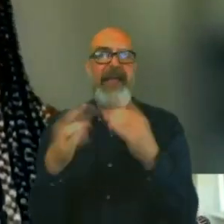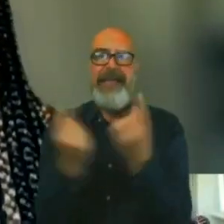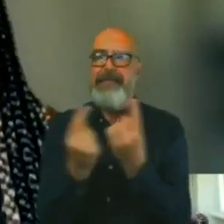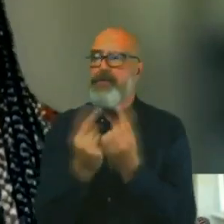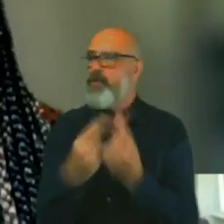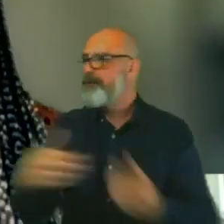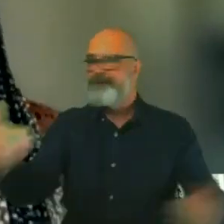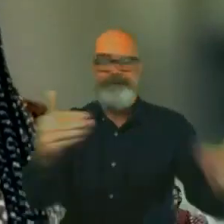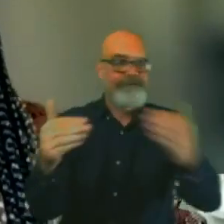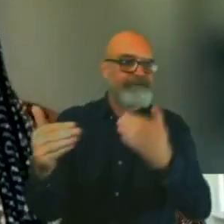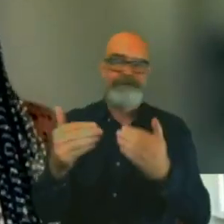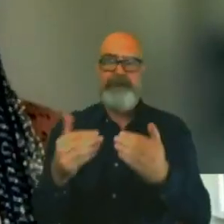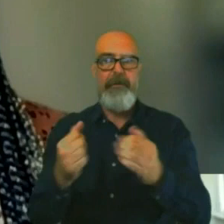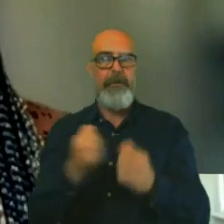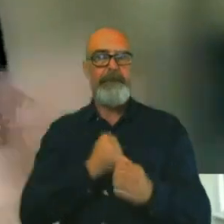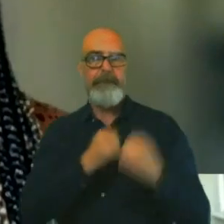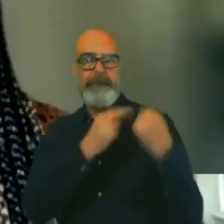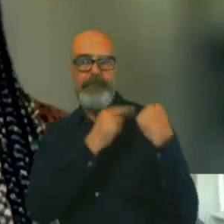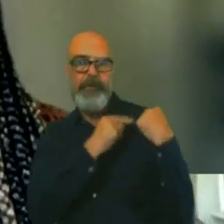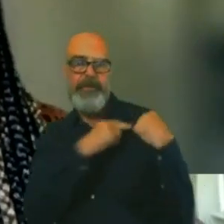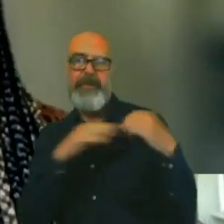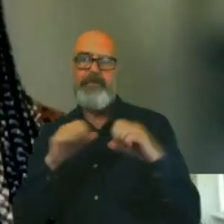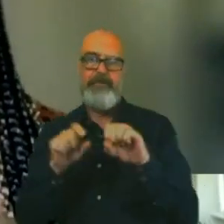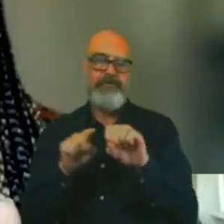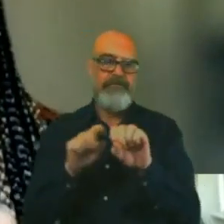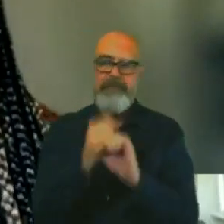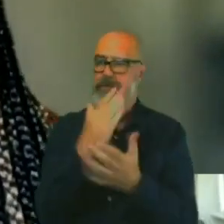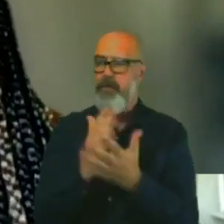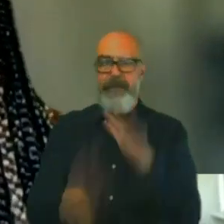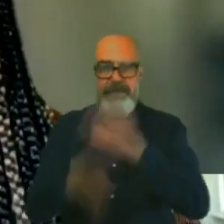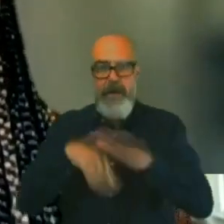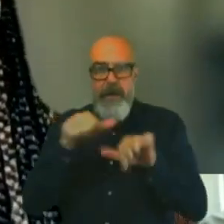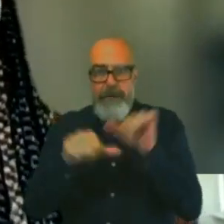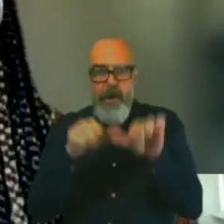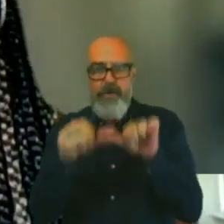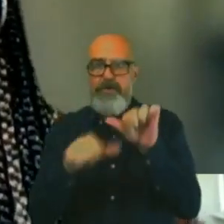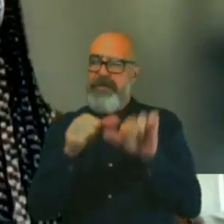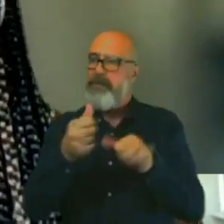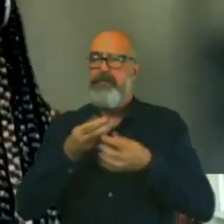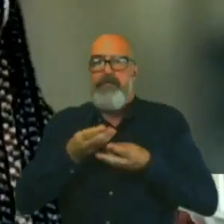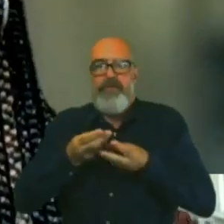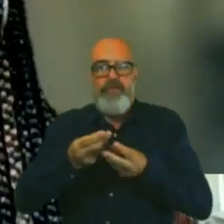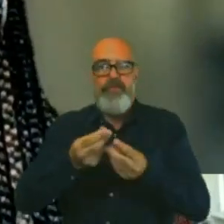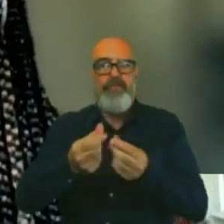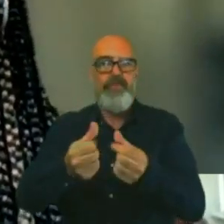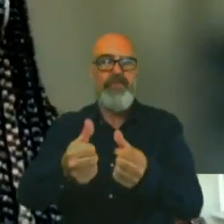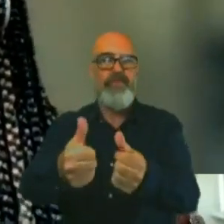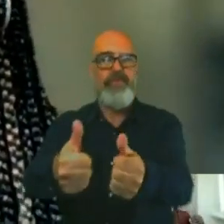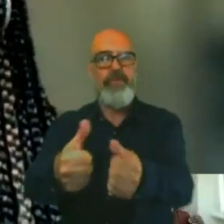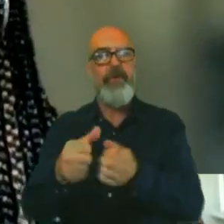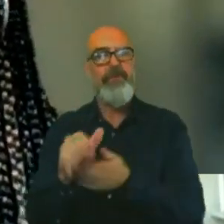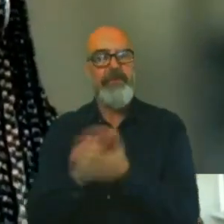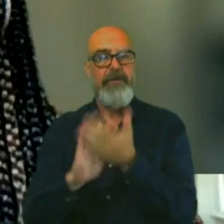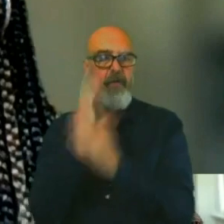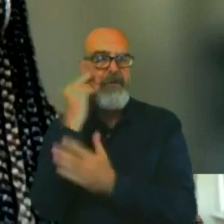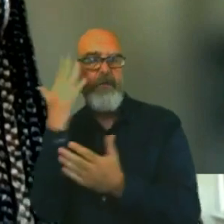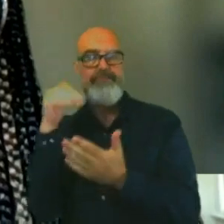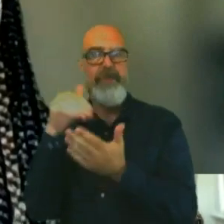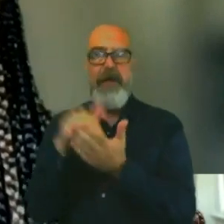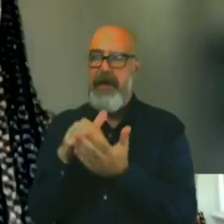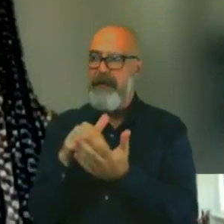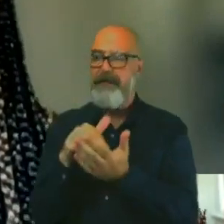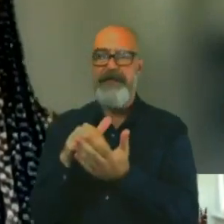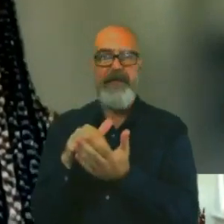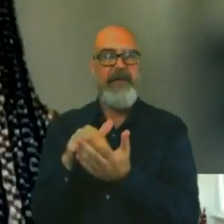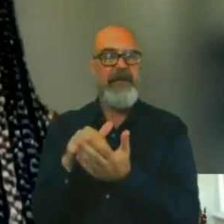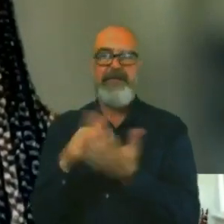basically to make sure that whole process is seamless. So, when we get to site, we're just building, and there's kind